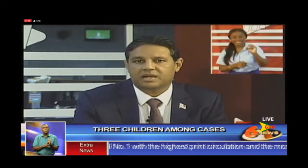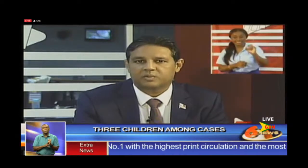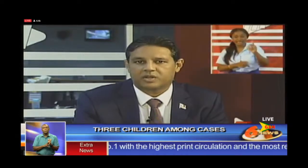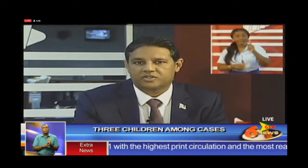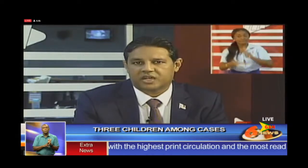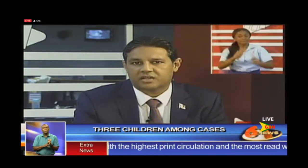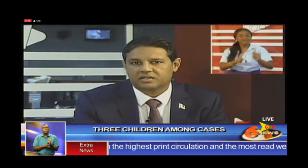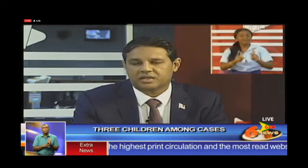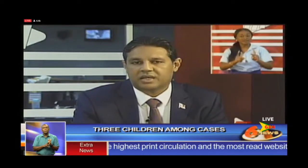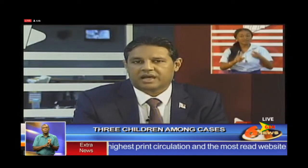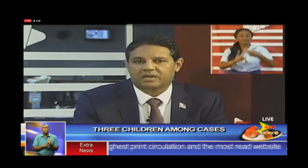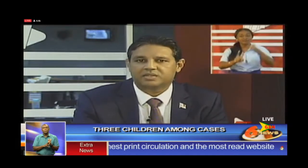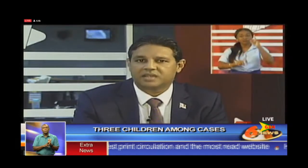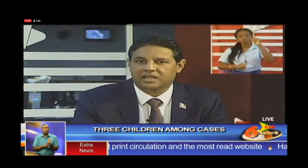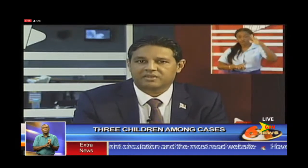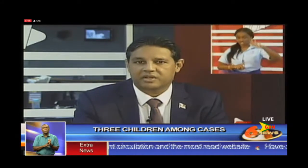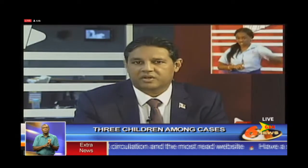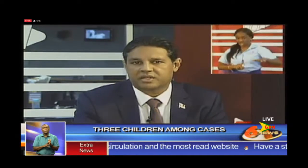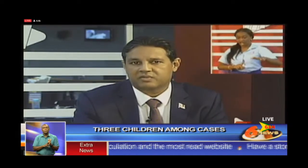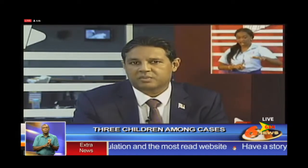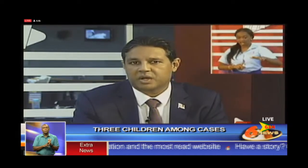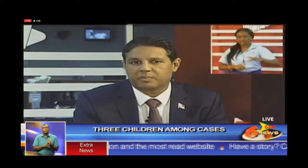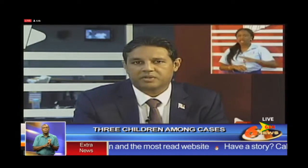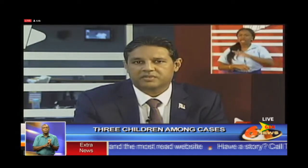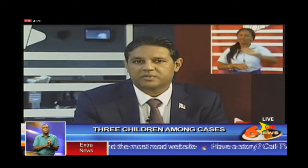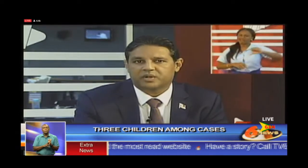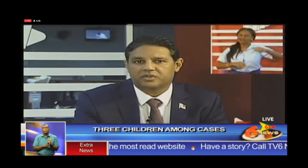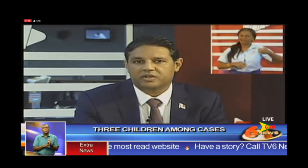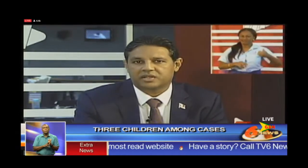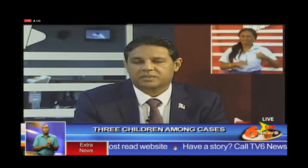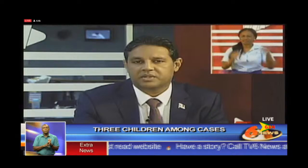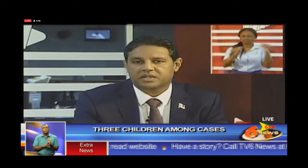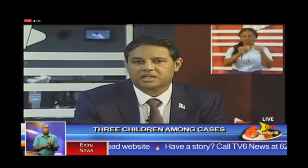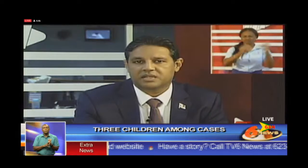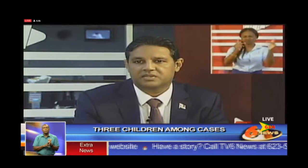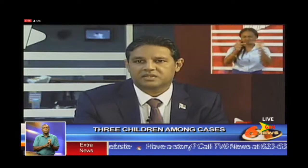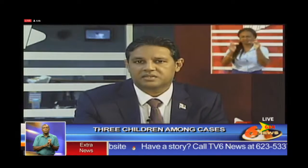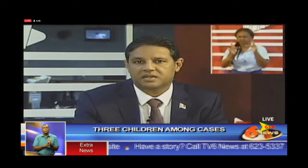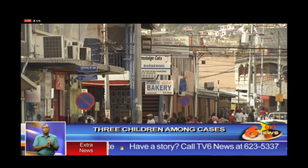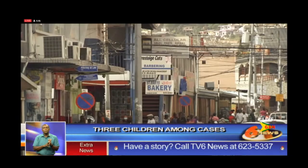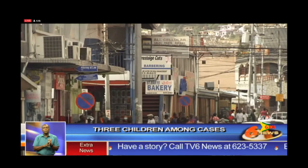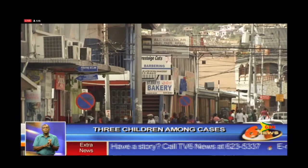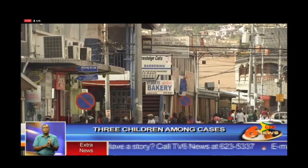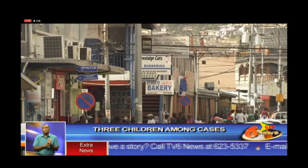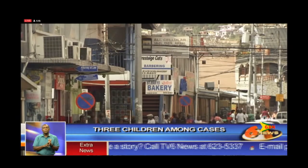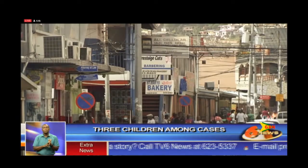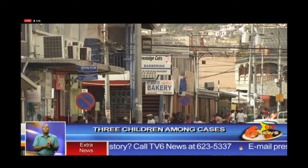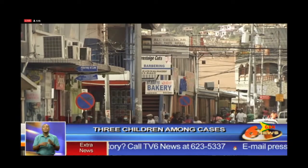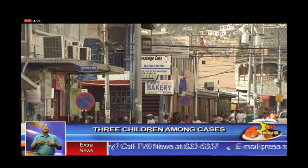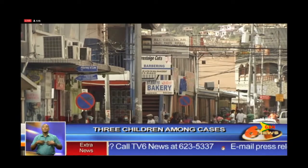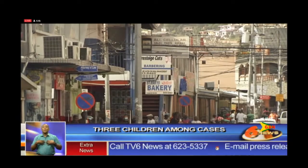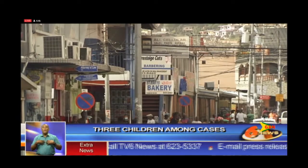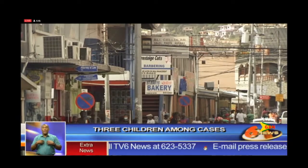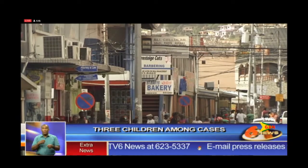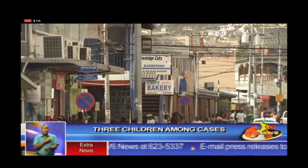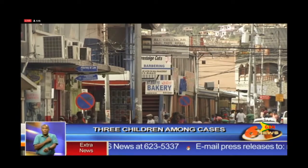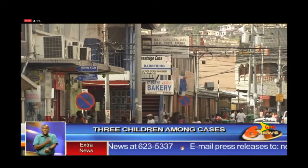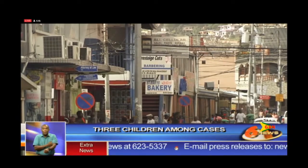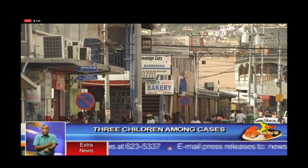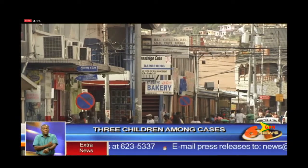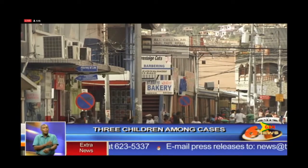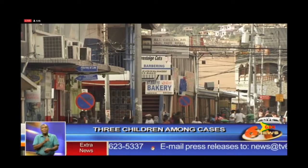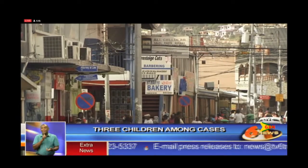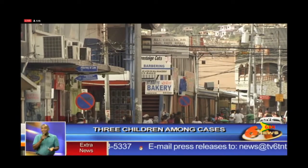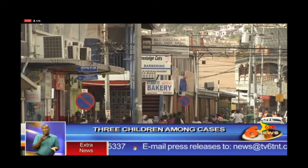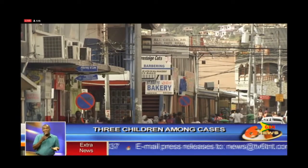that one child. And our secondary contacts will be upwards of 200 in that particular instance. Health authorities are not categorizing